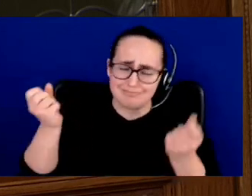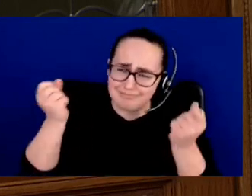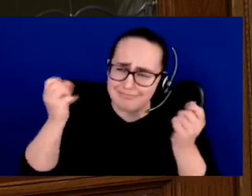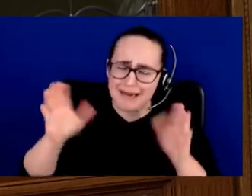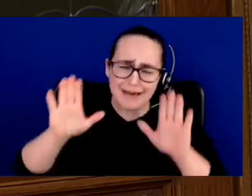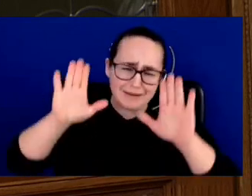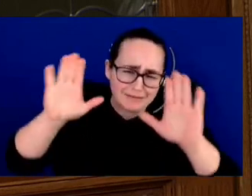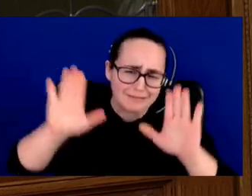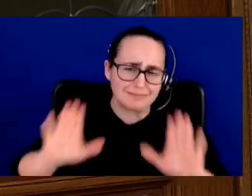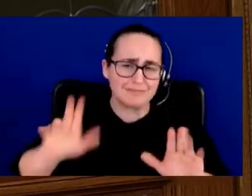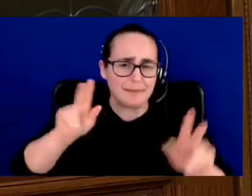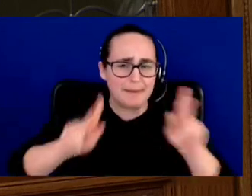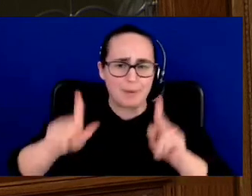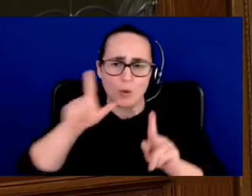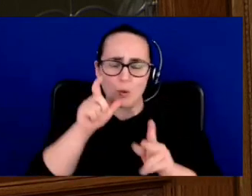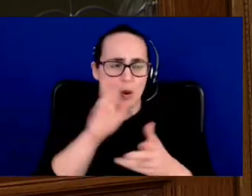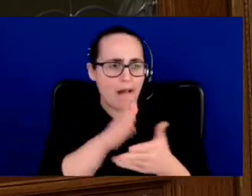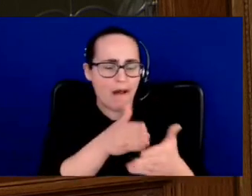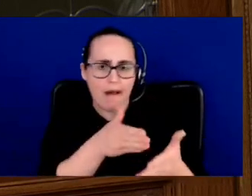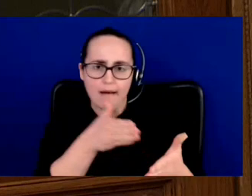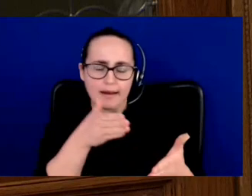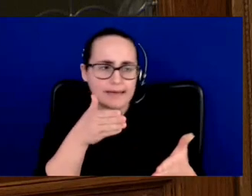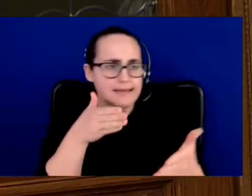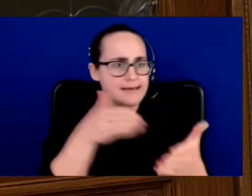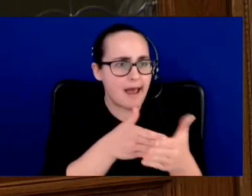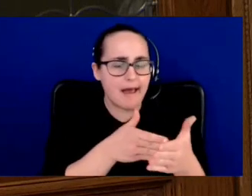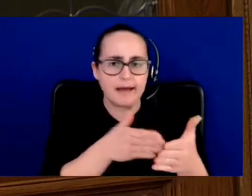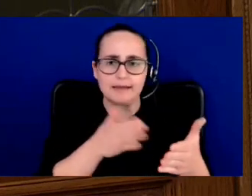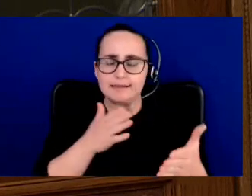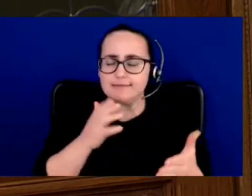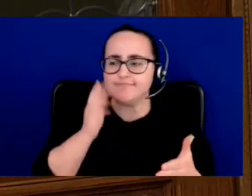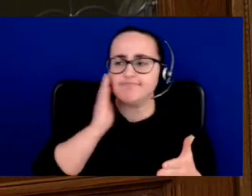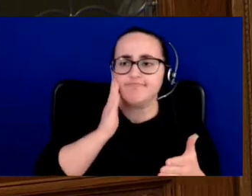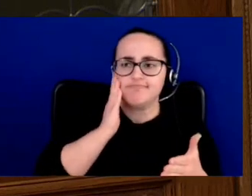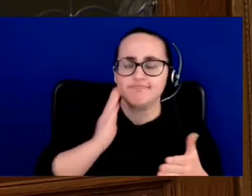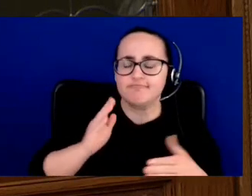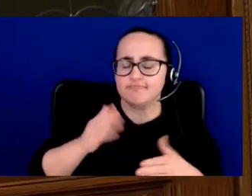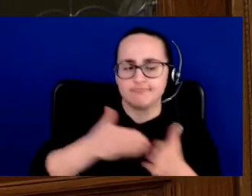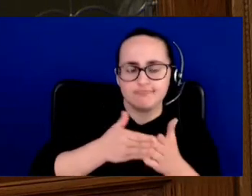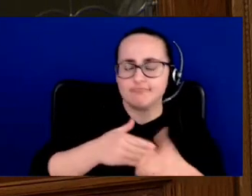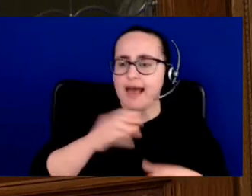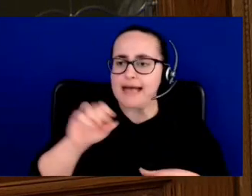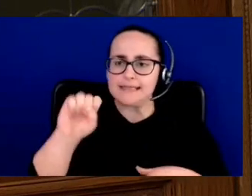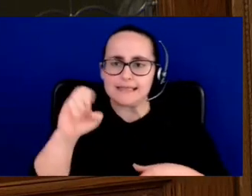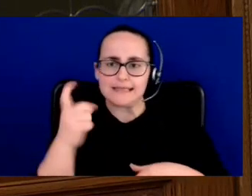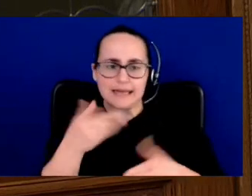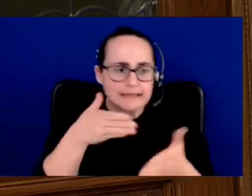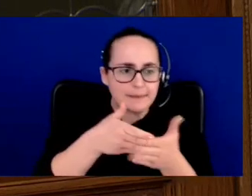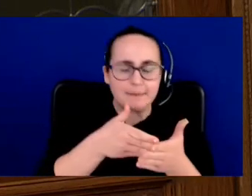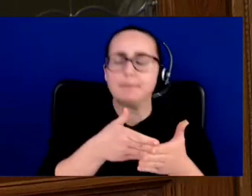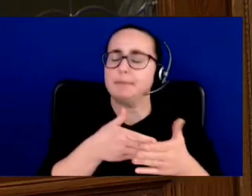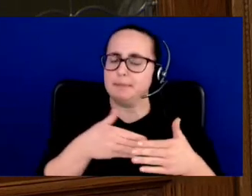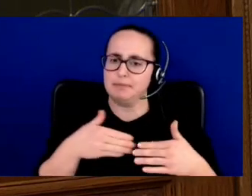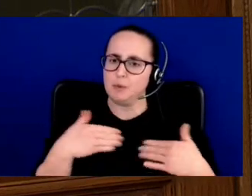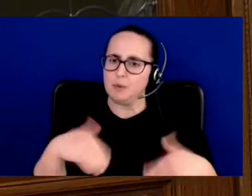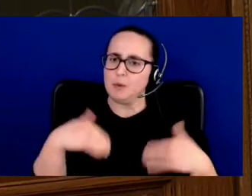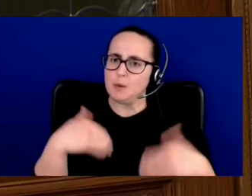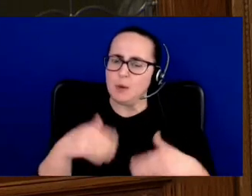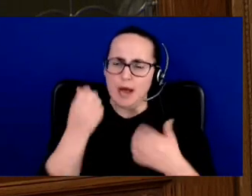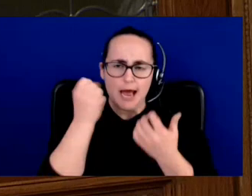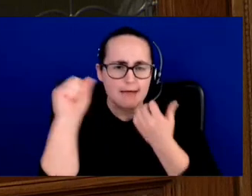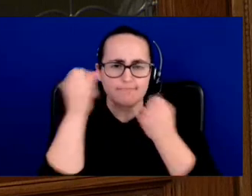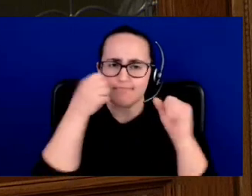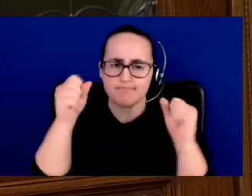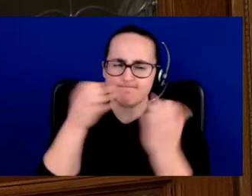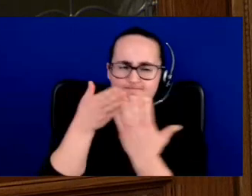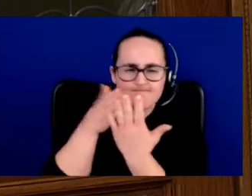sexism, gender-based discrimination, harassment and violence every day, trailblazers who break barriers, stand up for change and fight